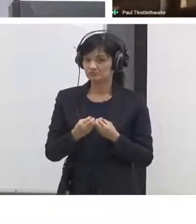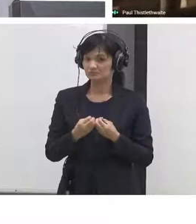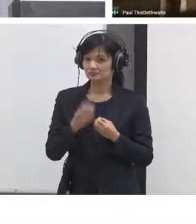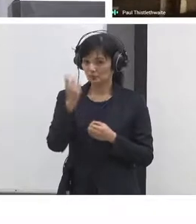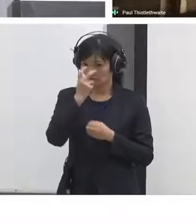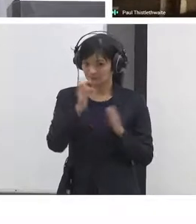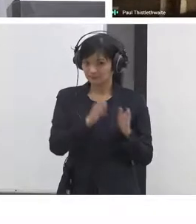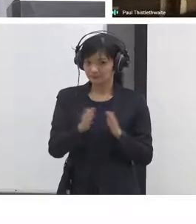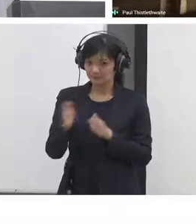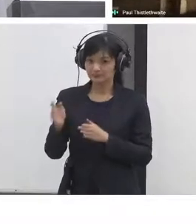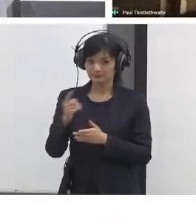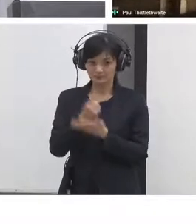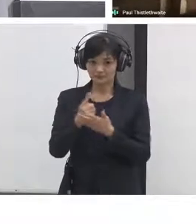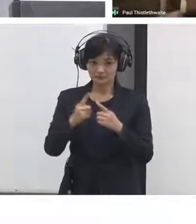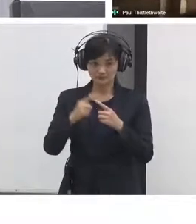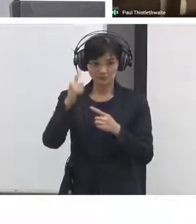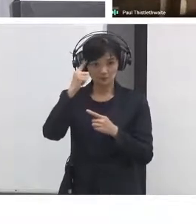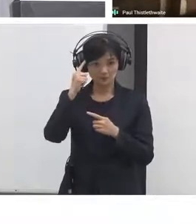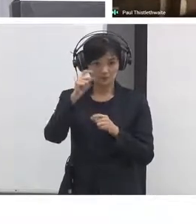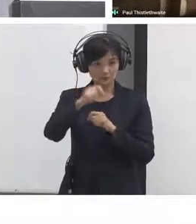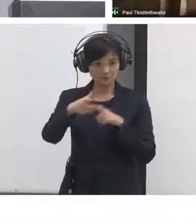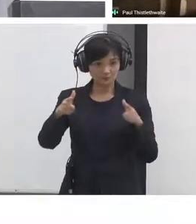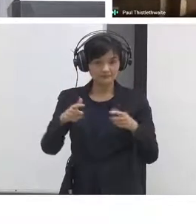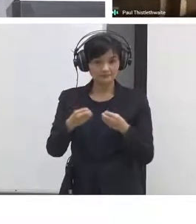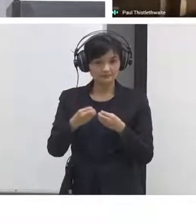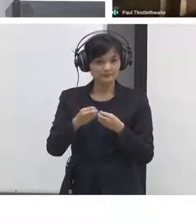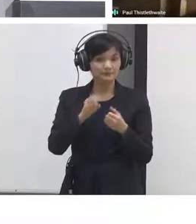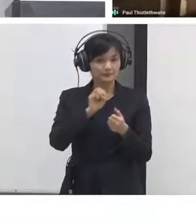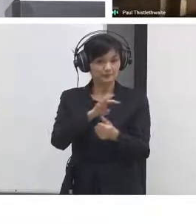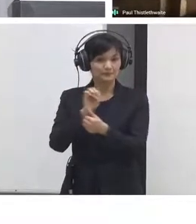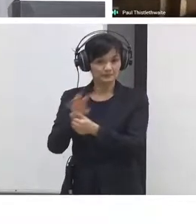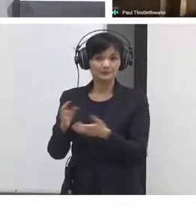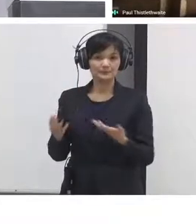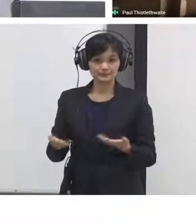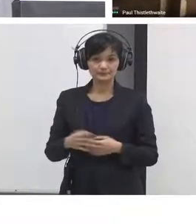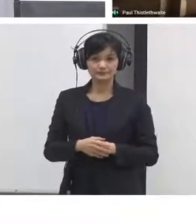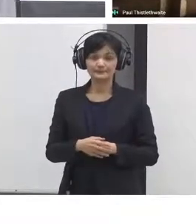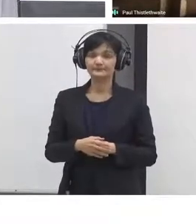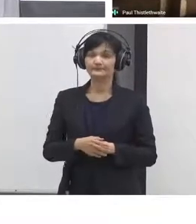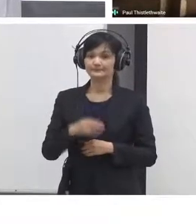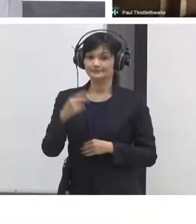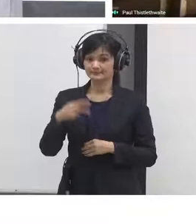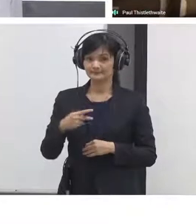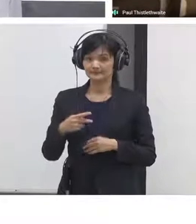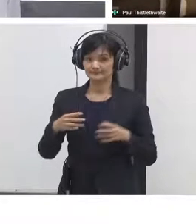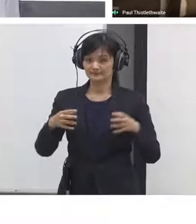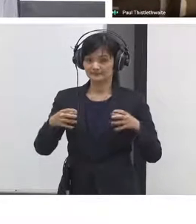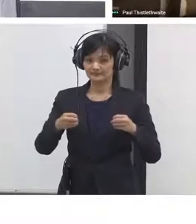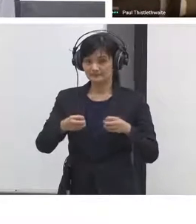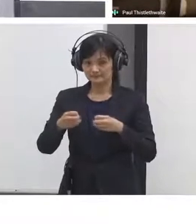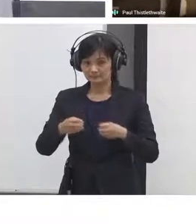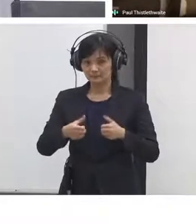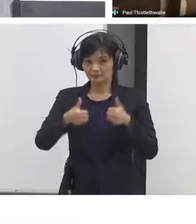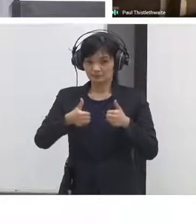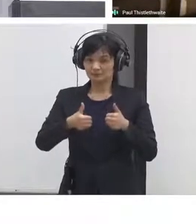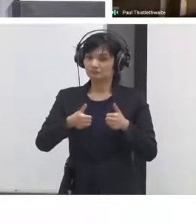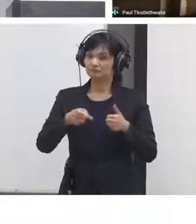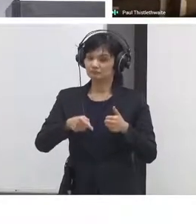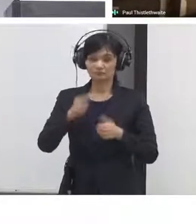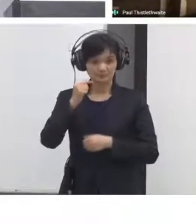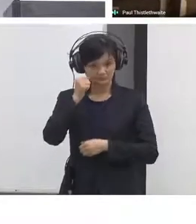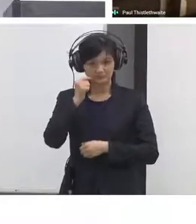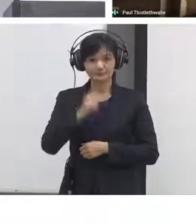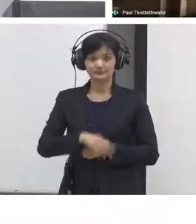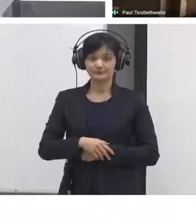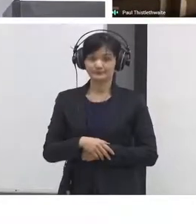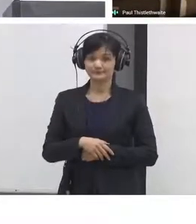making collective decisions and I described one earlier about how we're trying to do that now regarding a representative